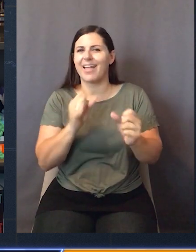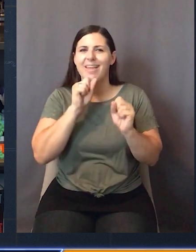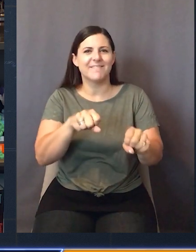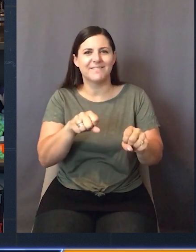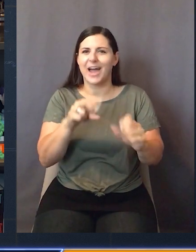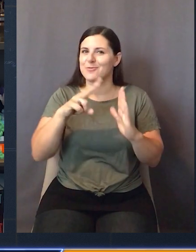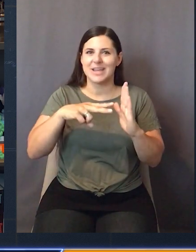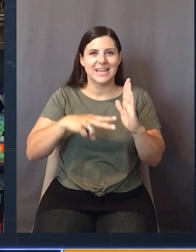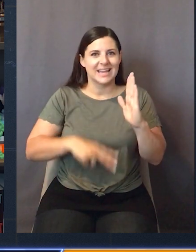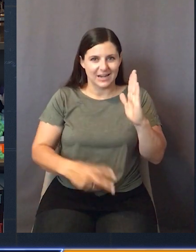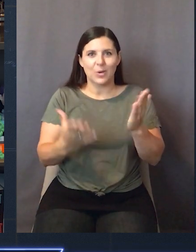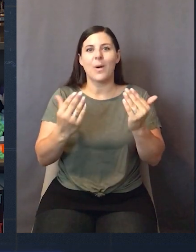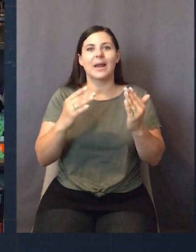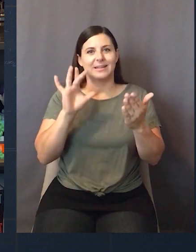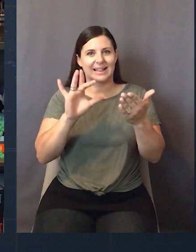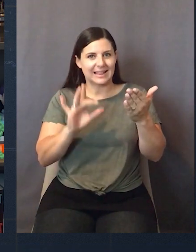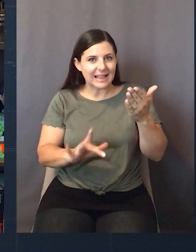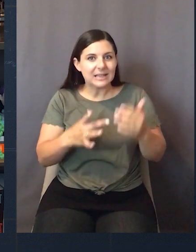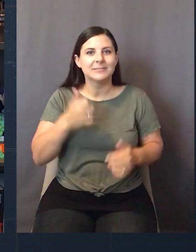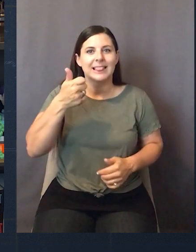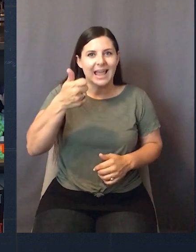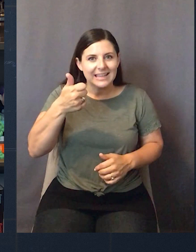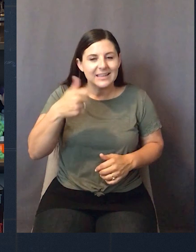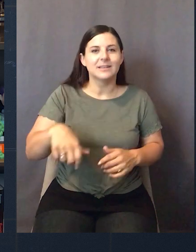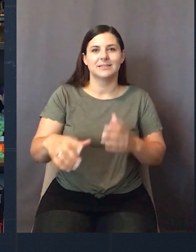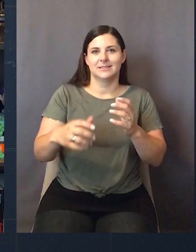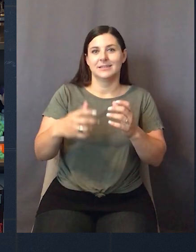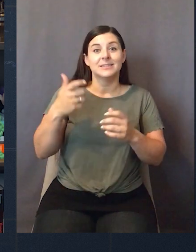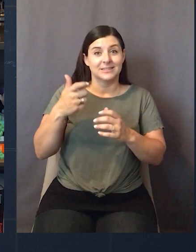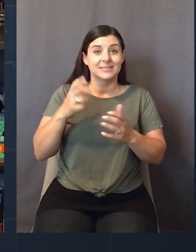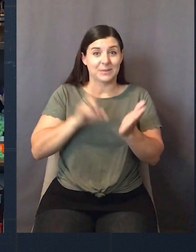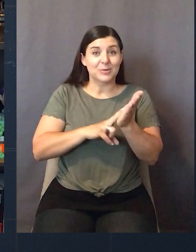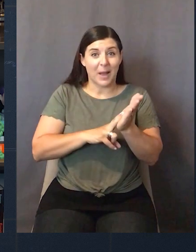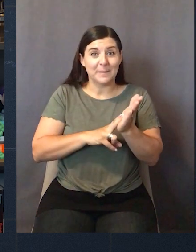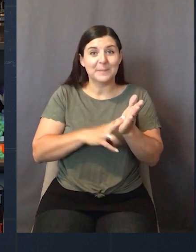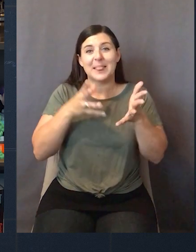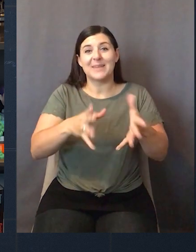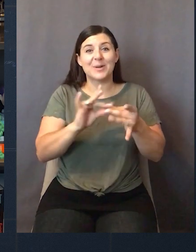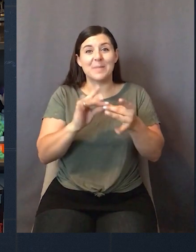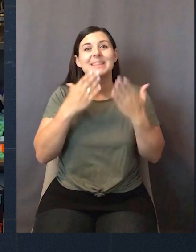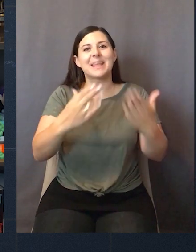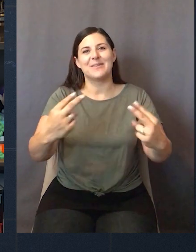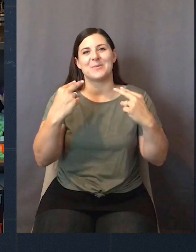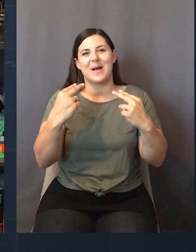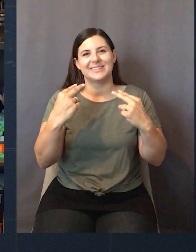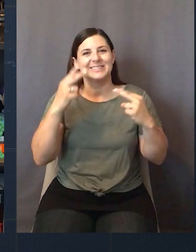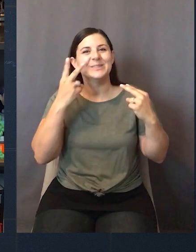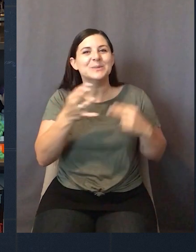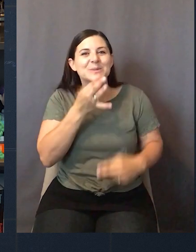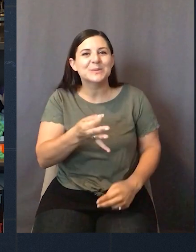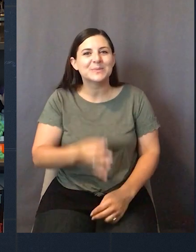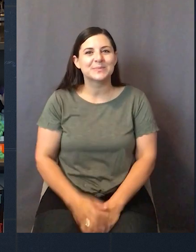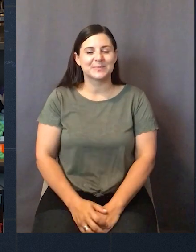I always love them, read them all. You can click through, you can like, you can subscribe, leave a comment of your own. Thank you so much for watching,